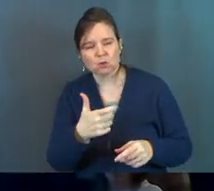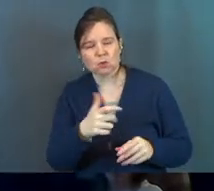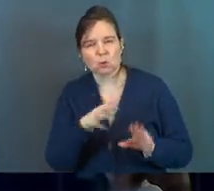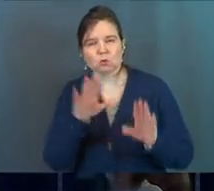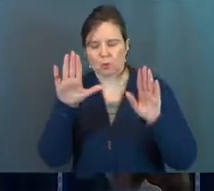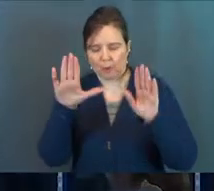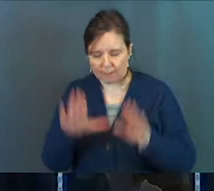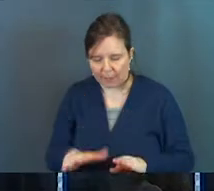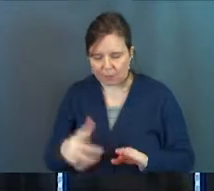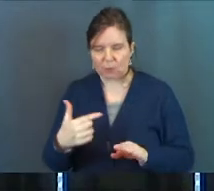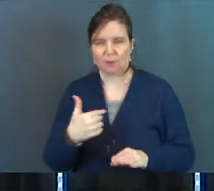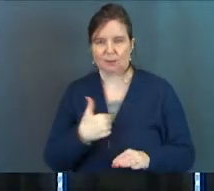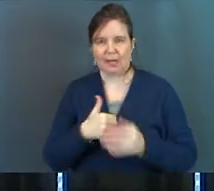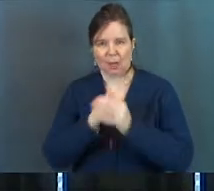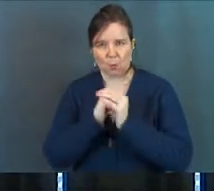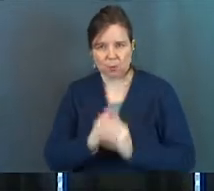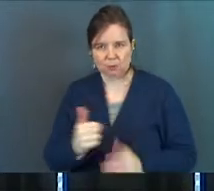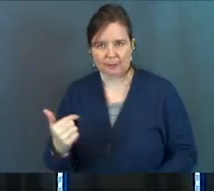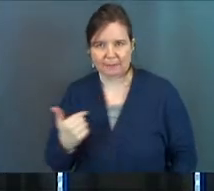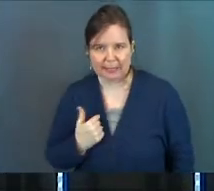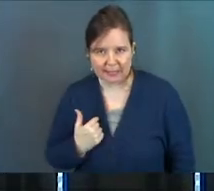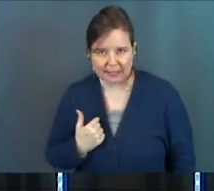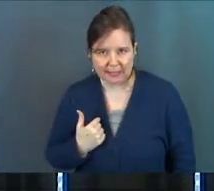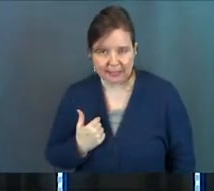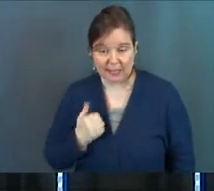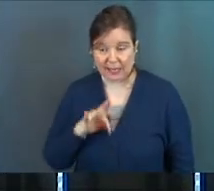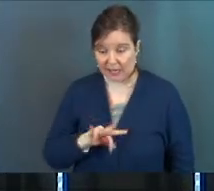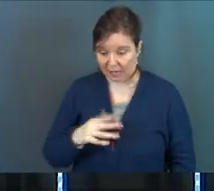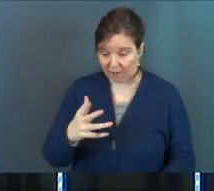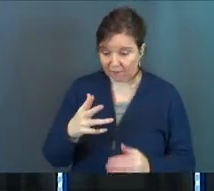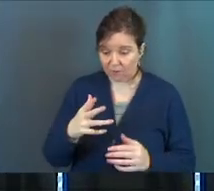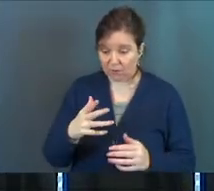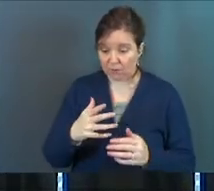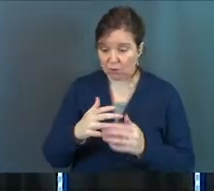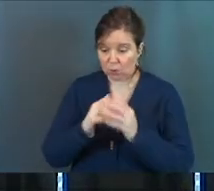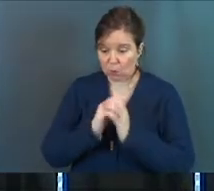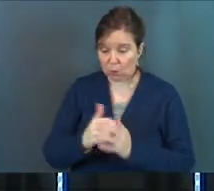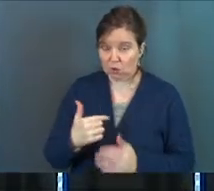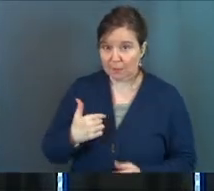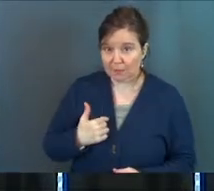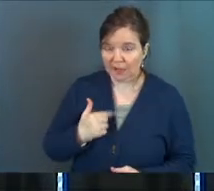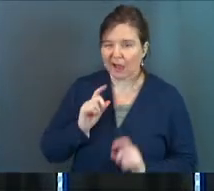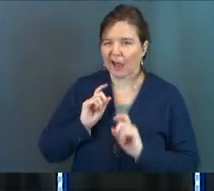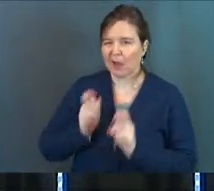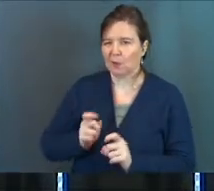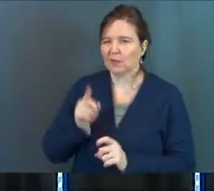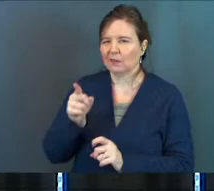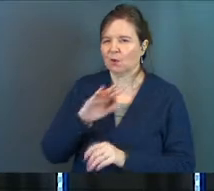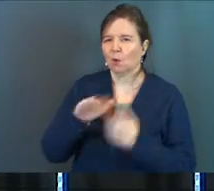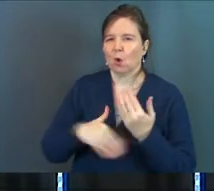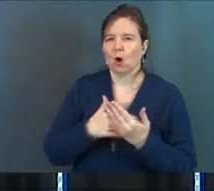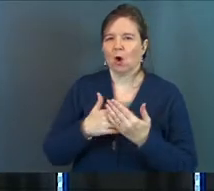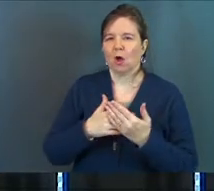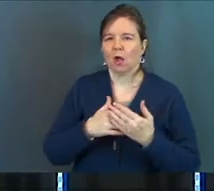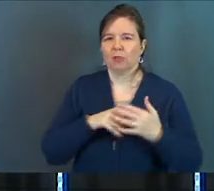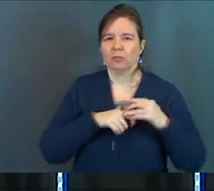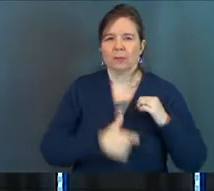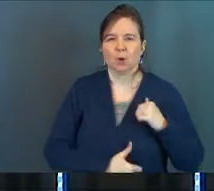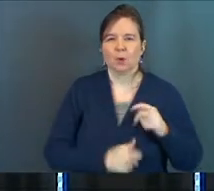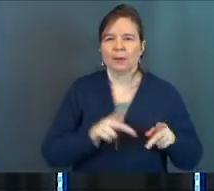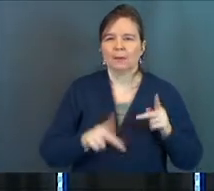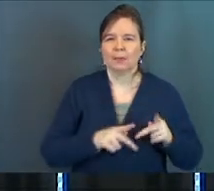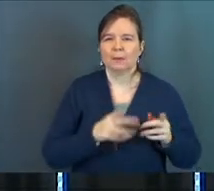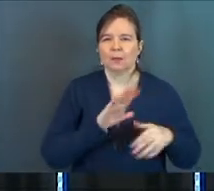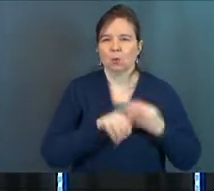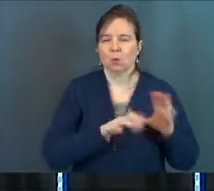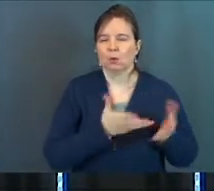to bow down to me and worship me. And if you do, Jesus, I'm going to give you all the broken people in the world.